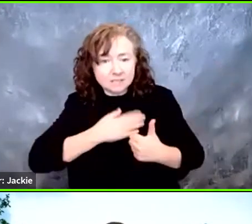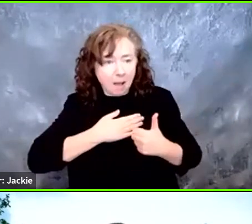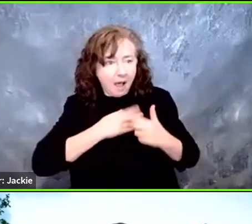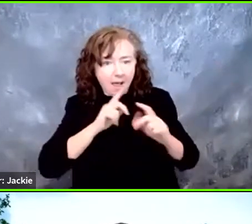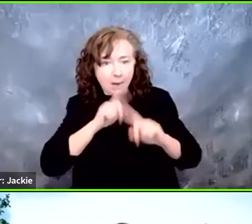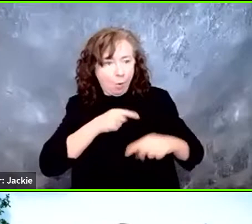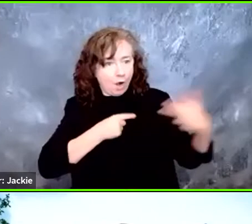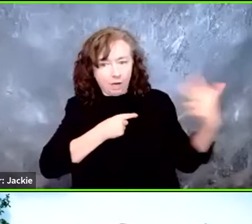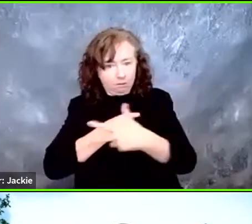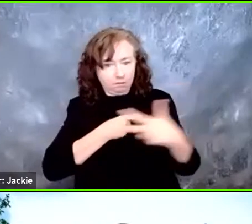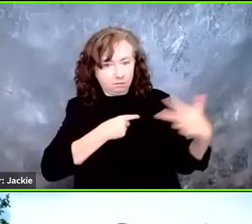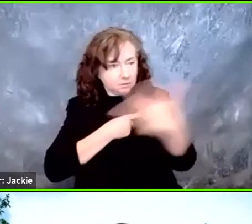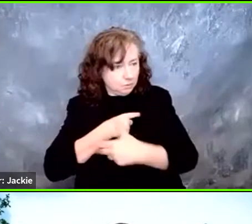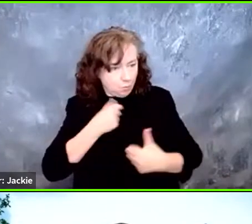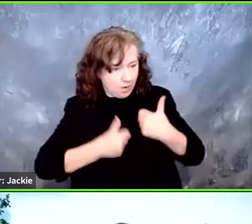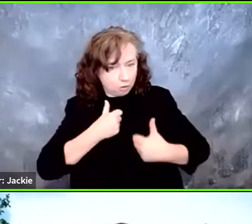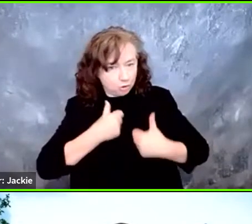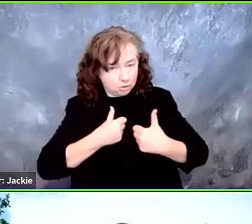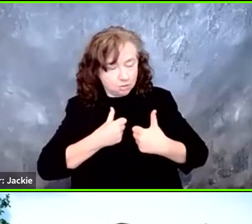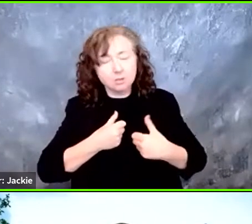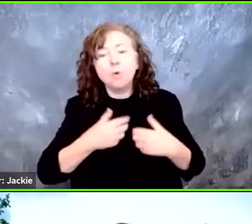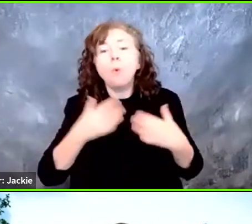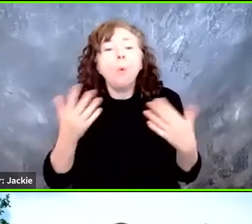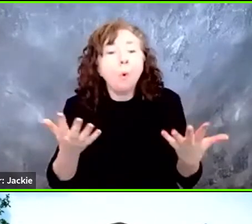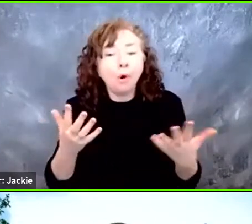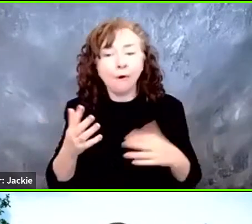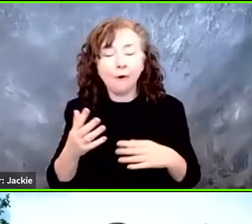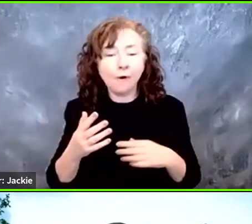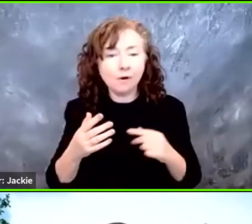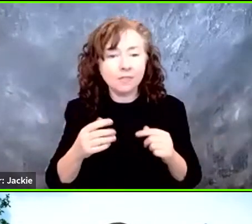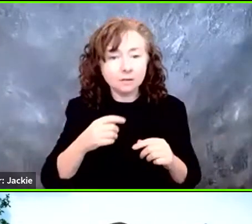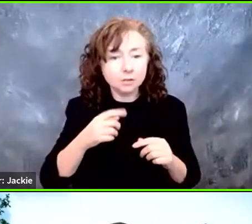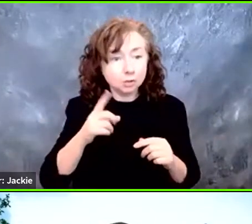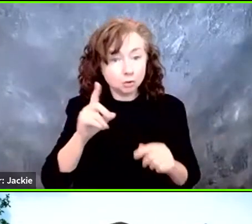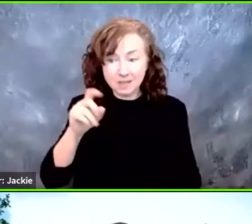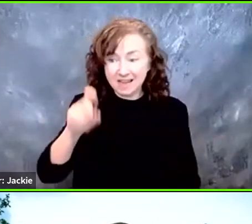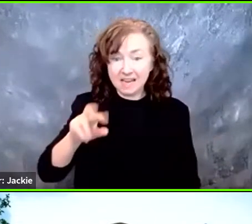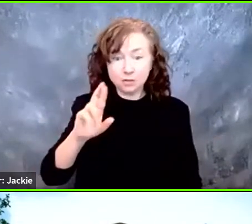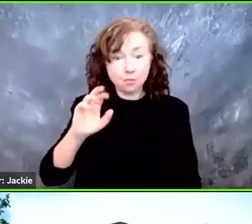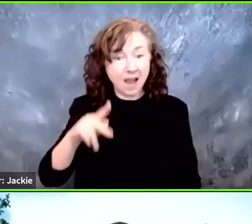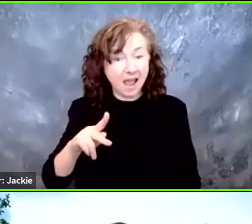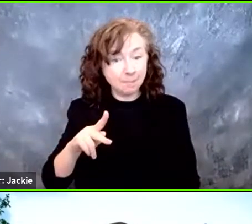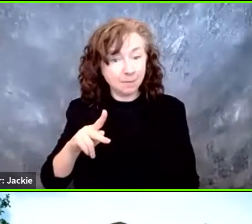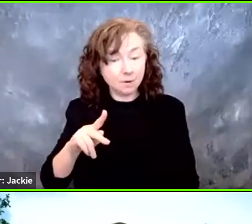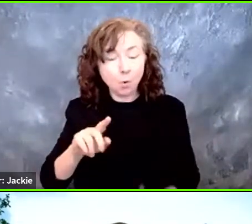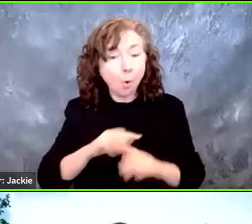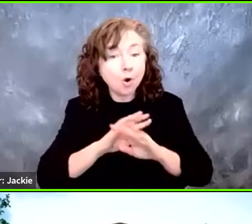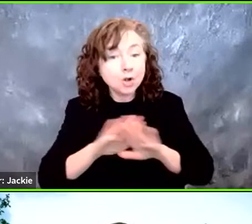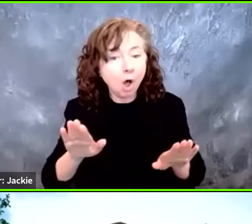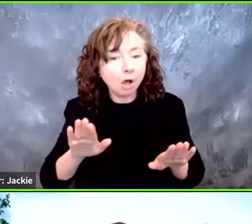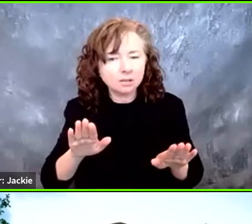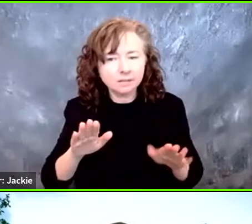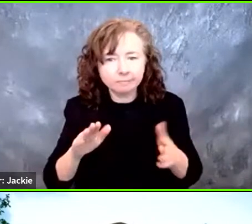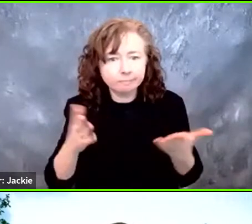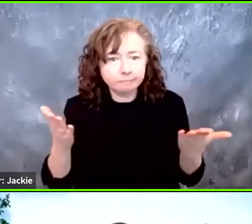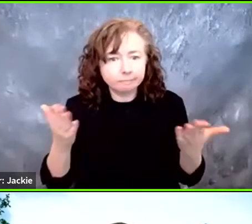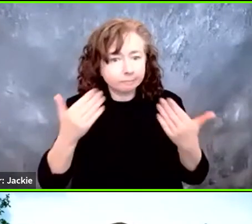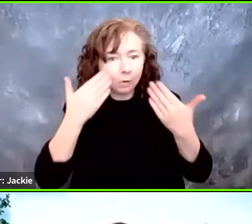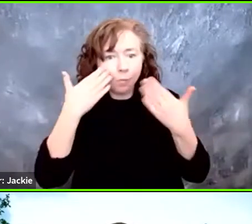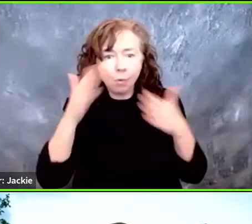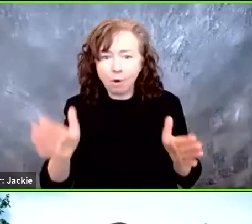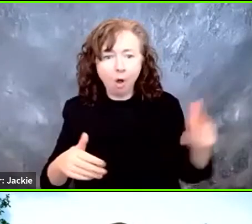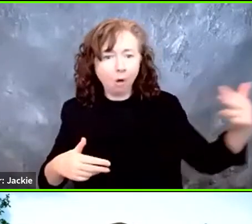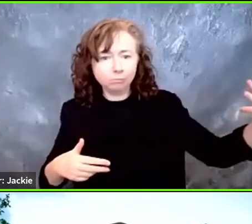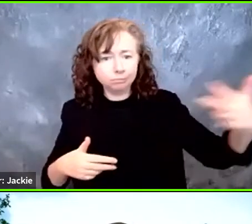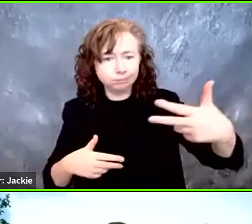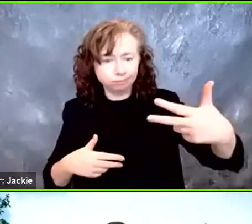to that, whether they need the ramp deployed or not need the ramp deployed, how can they be